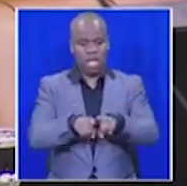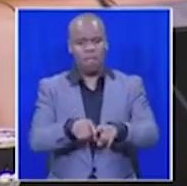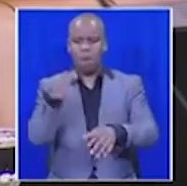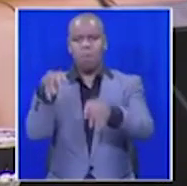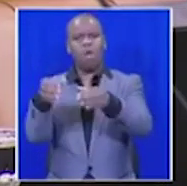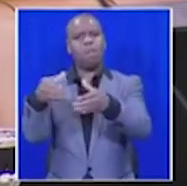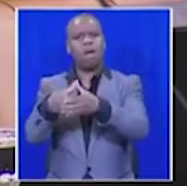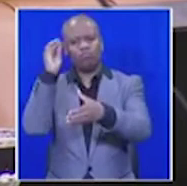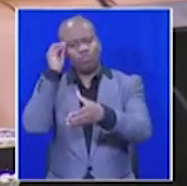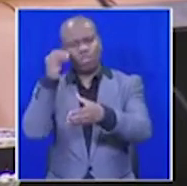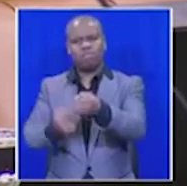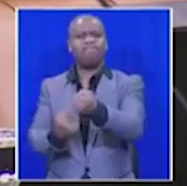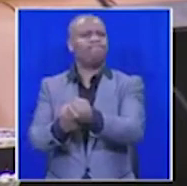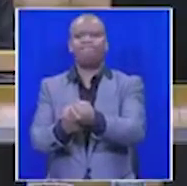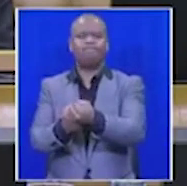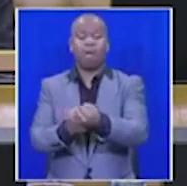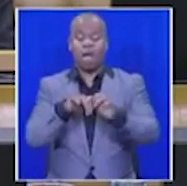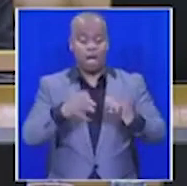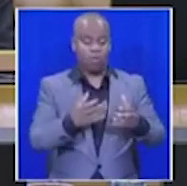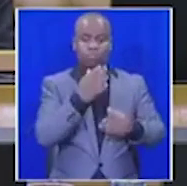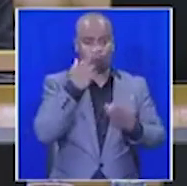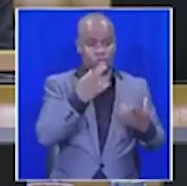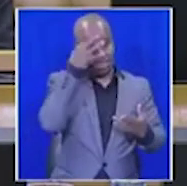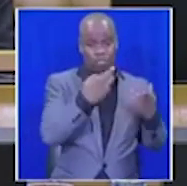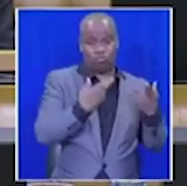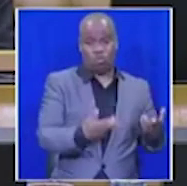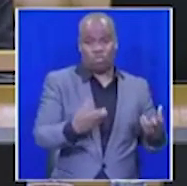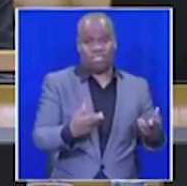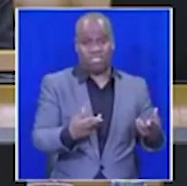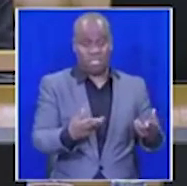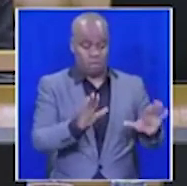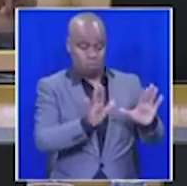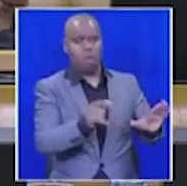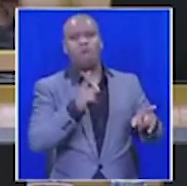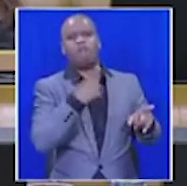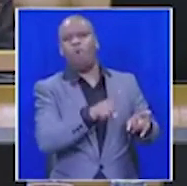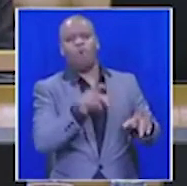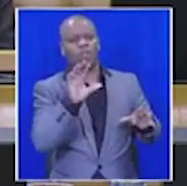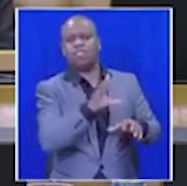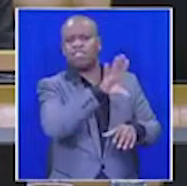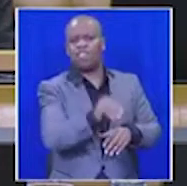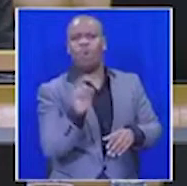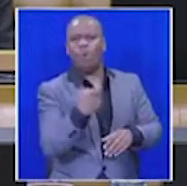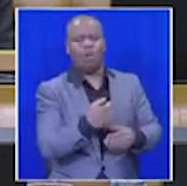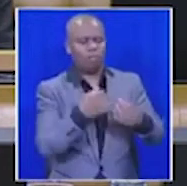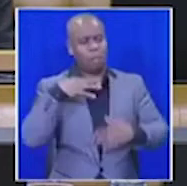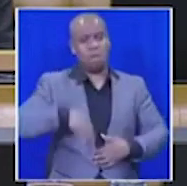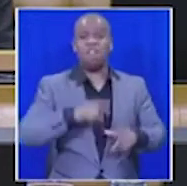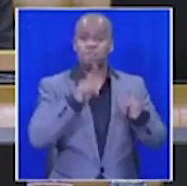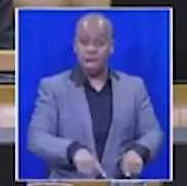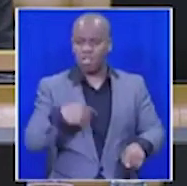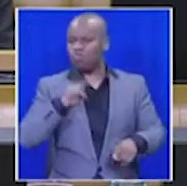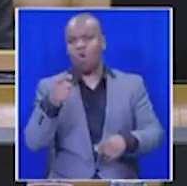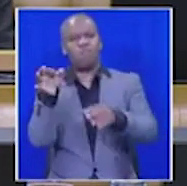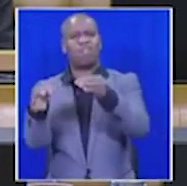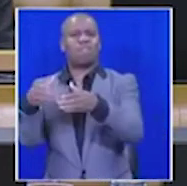political interests through state resources, because state resources are there for all South Africans, for all the people who